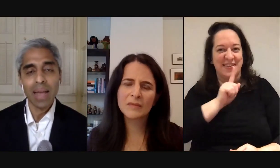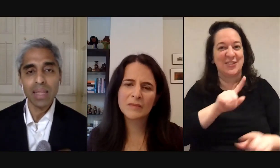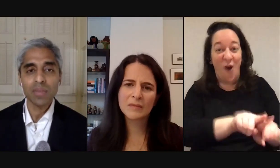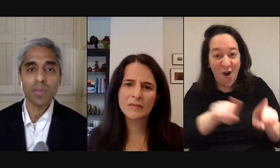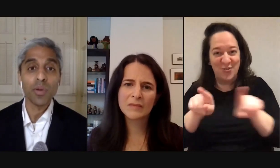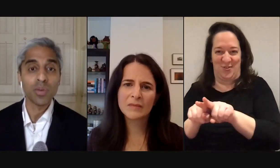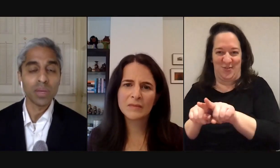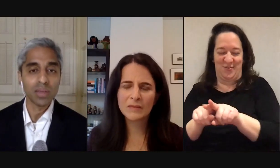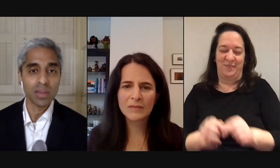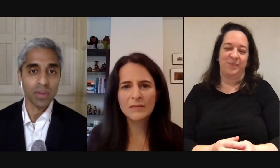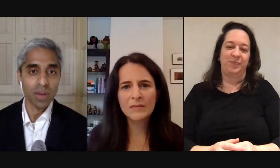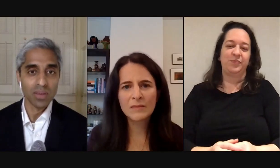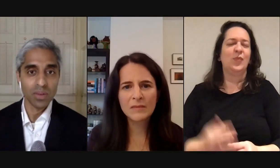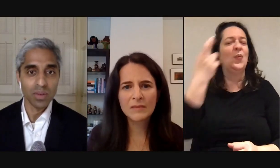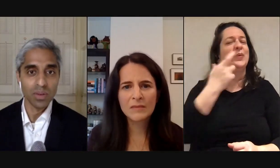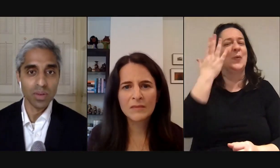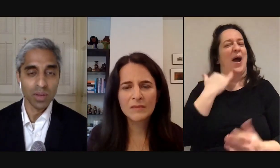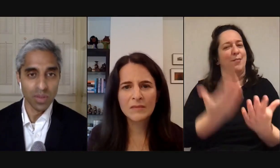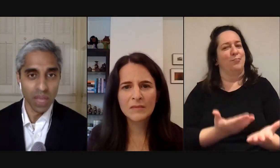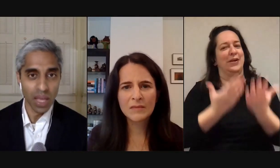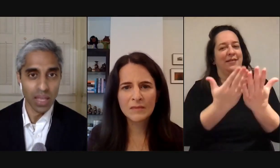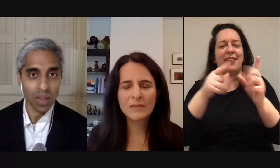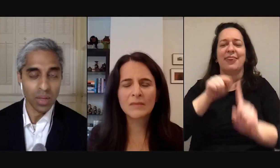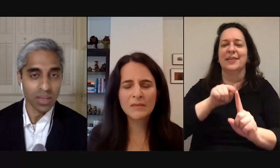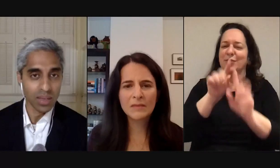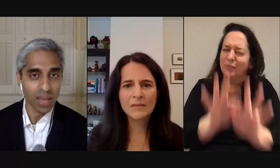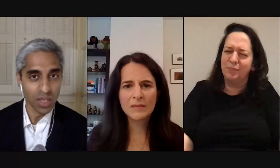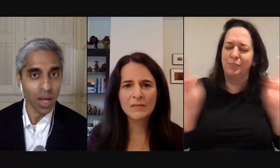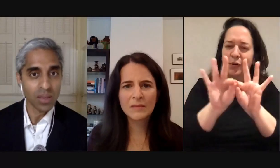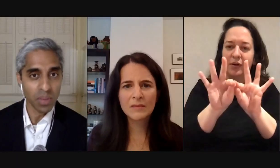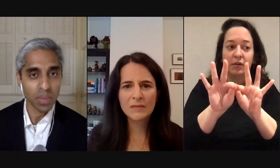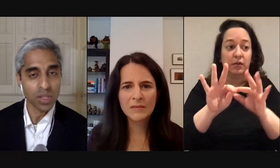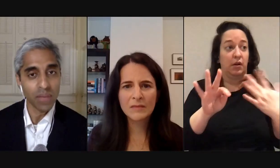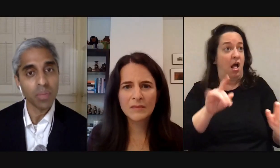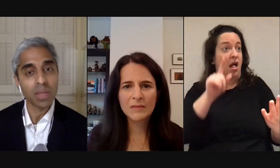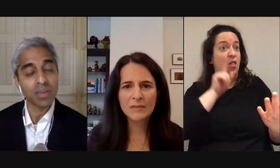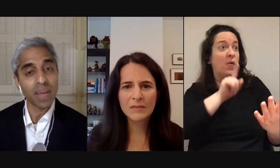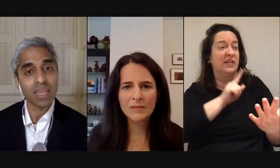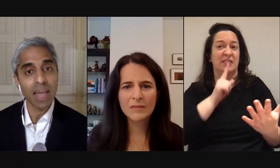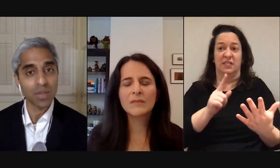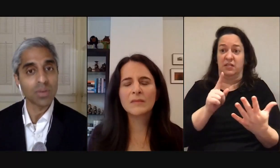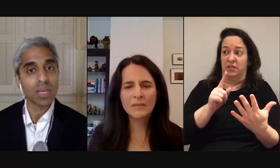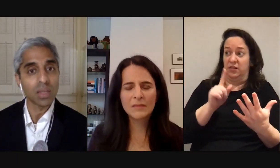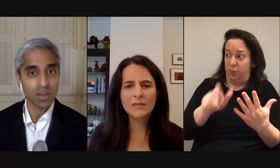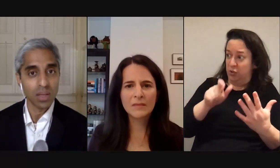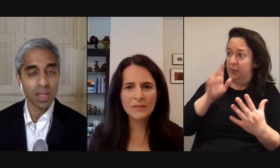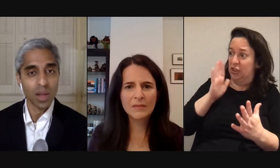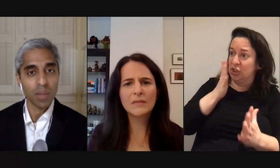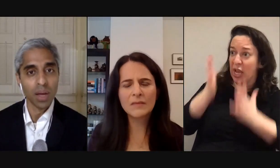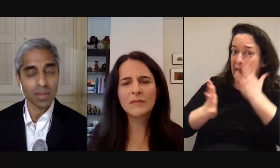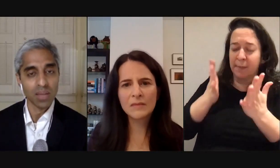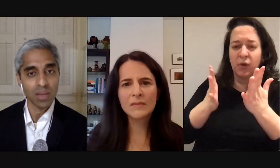i think there's an important reason for us to to understand that loneliness is actually not something to be shameful but is in fact a natural signal